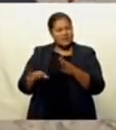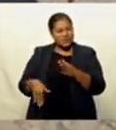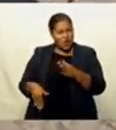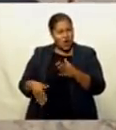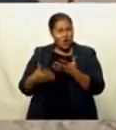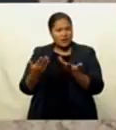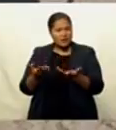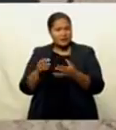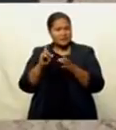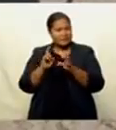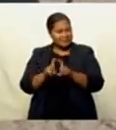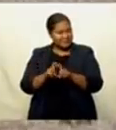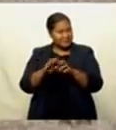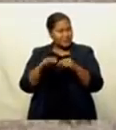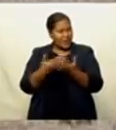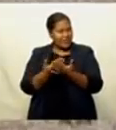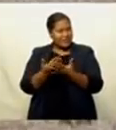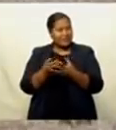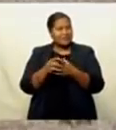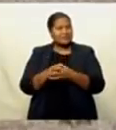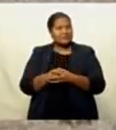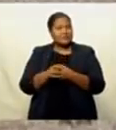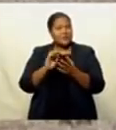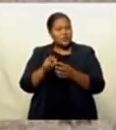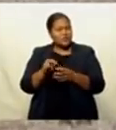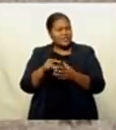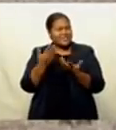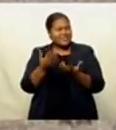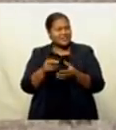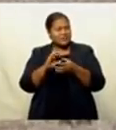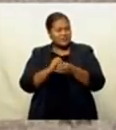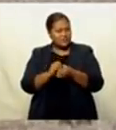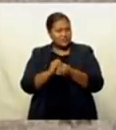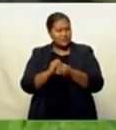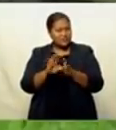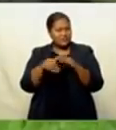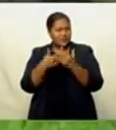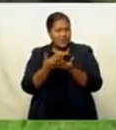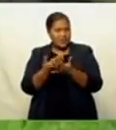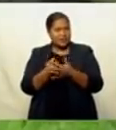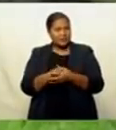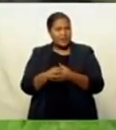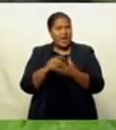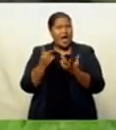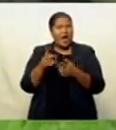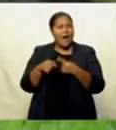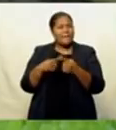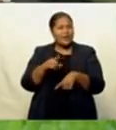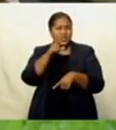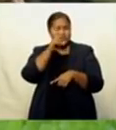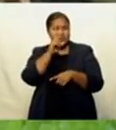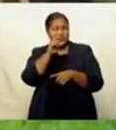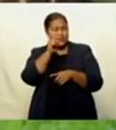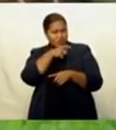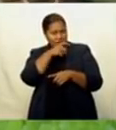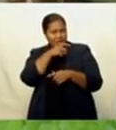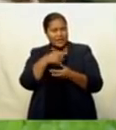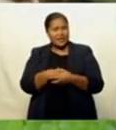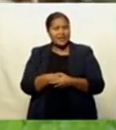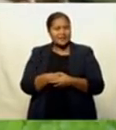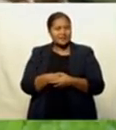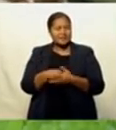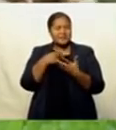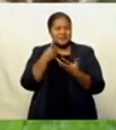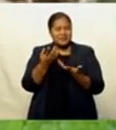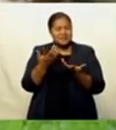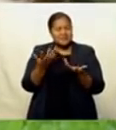has been with you a while. You'll need a pet that won't ruffle Lola's feathers. What about a chicken? PopSugar says chickens and